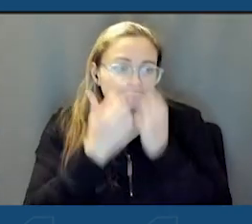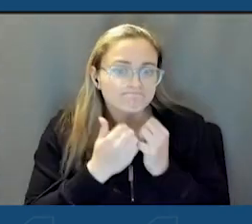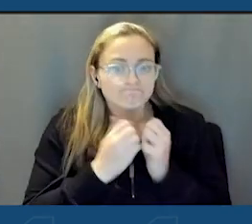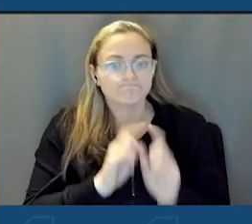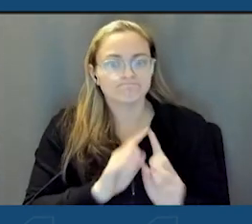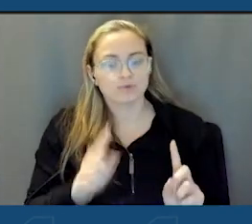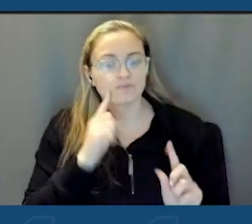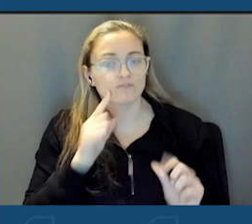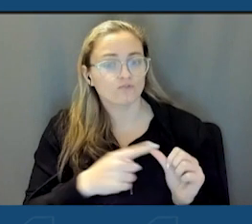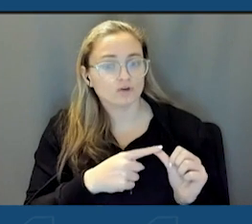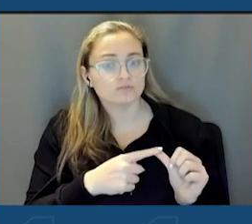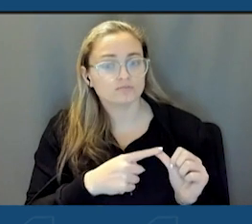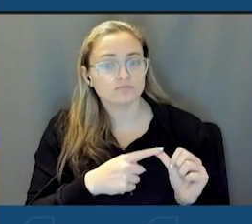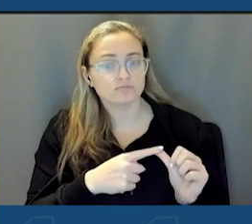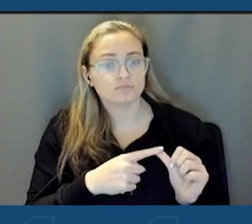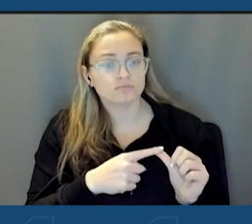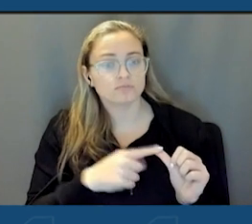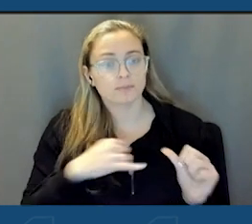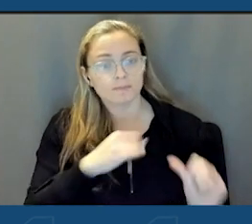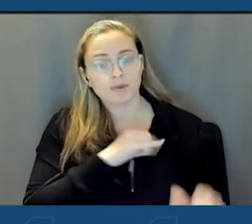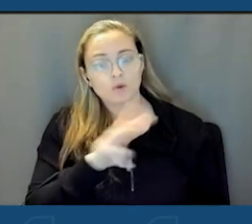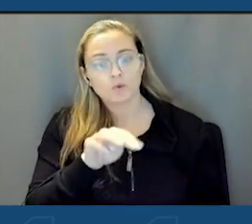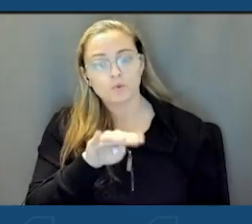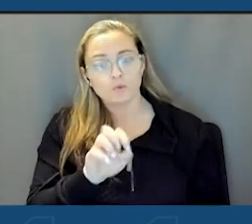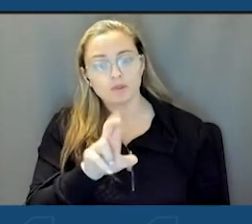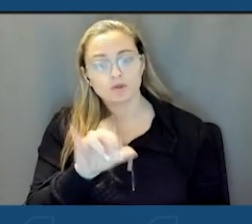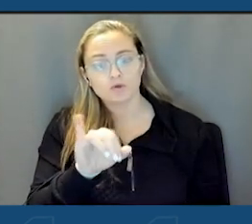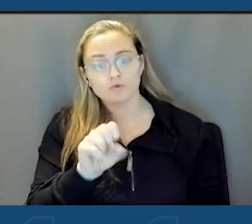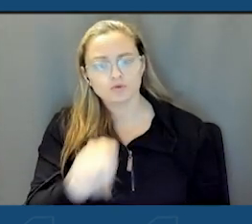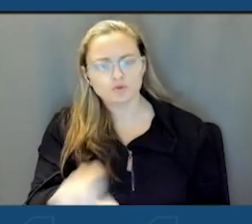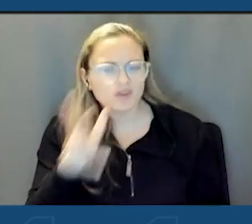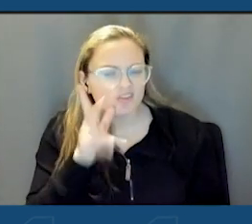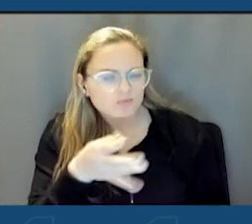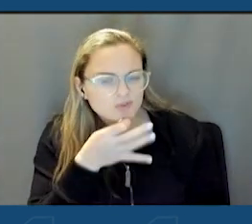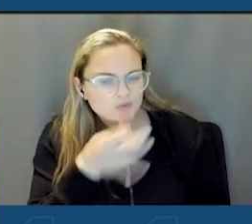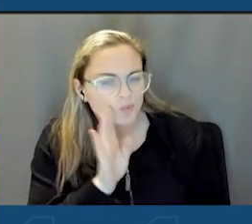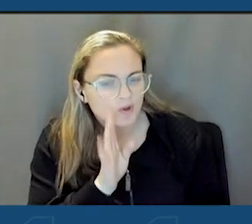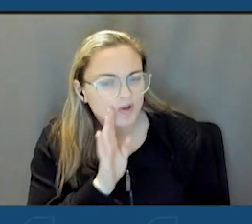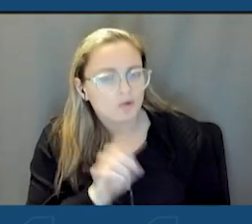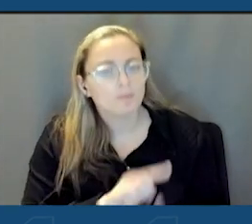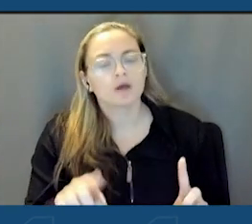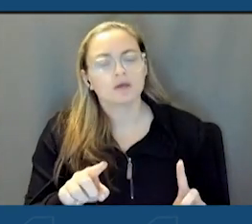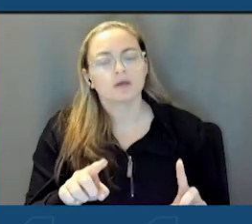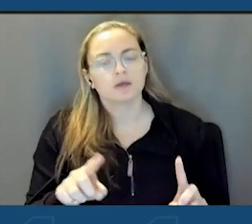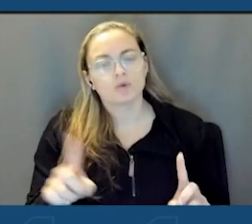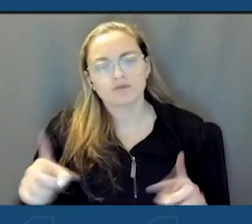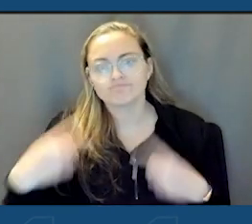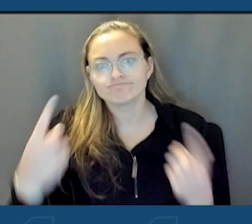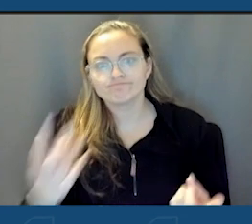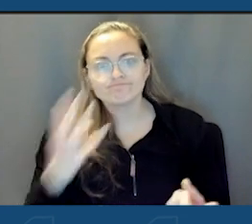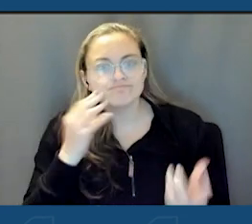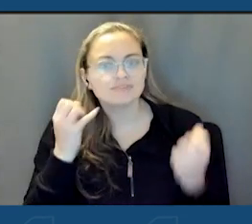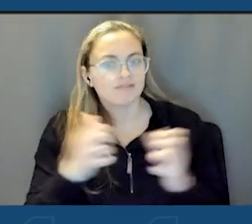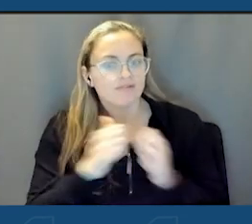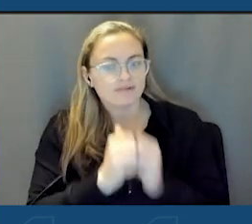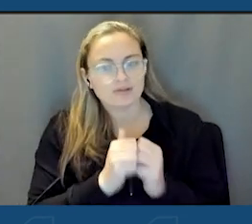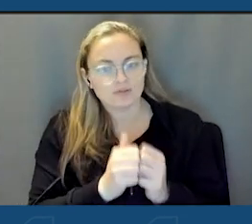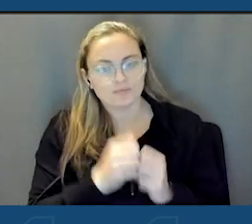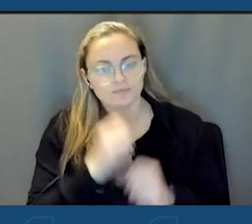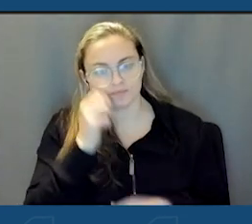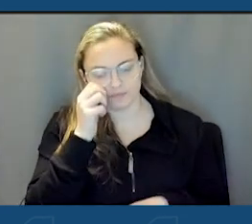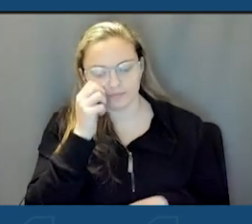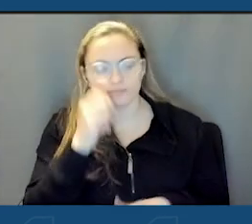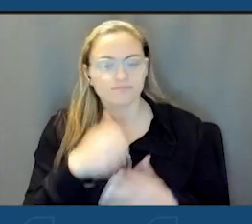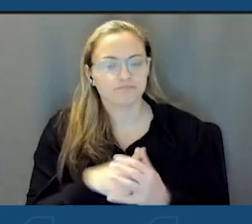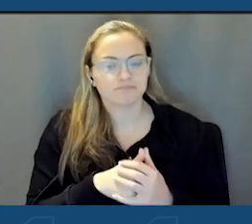But first of all, Mayor Willie Rosas. You'll be hearing from him in a couple of moments but we've been through a lot together. And you know, I come out